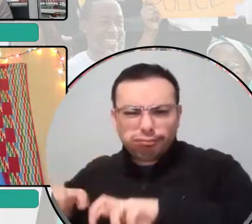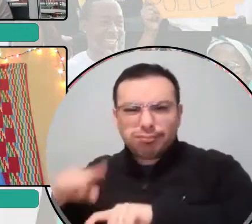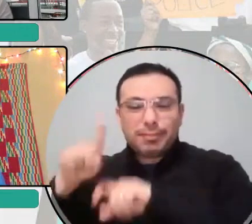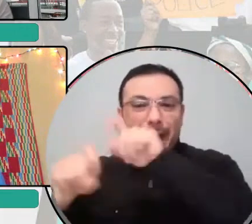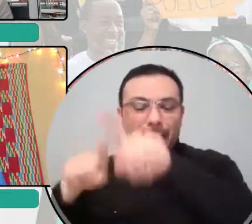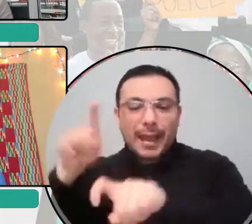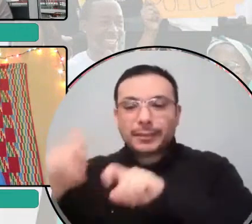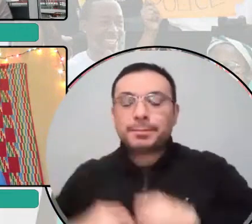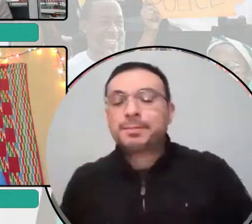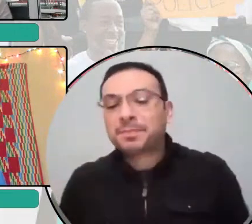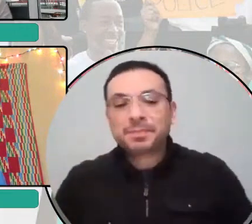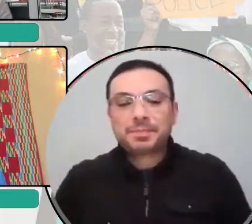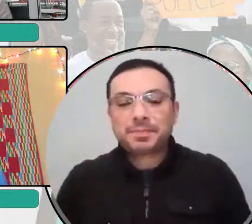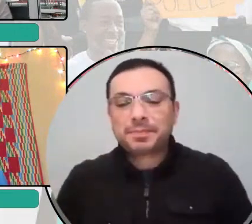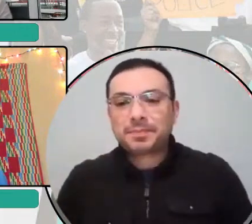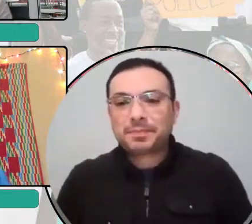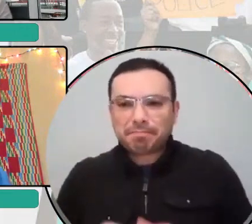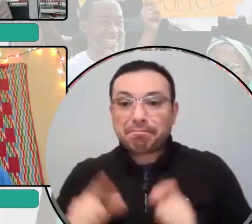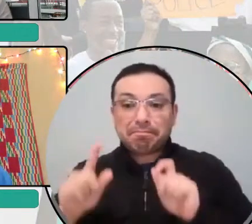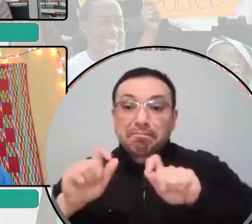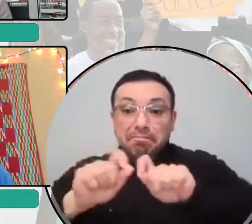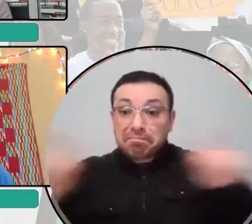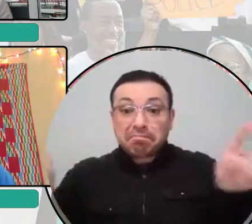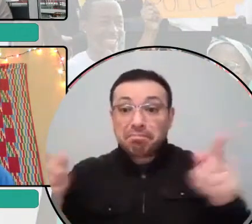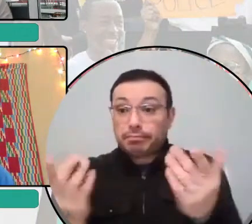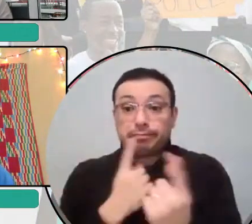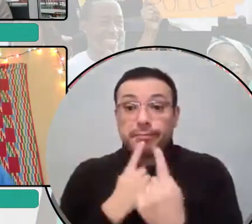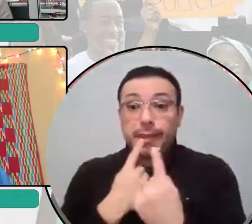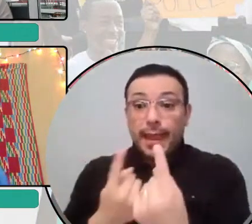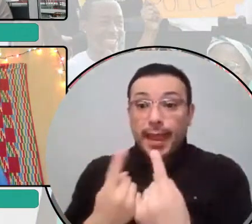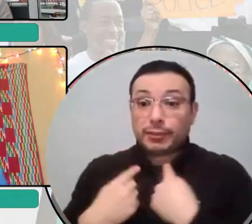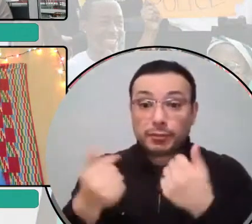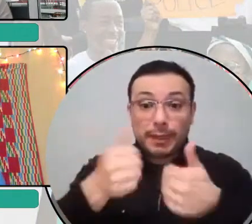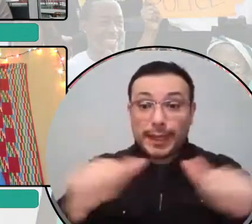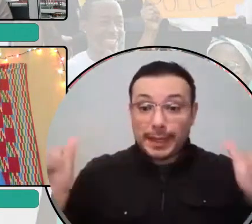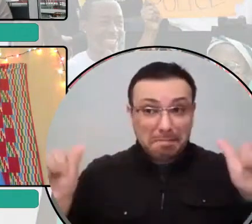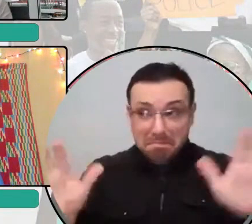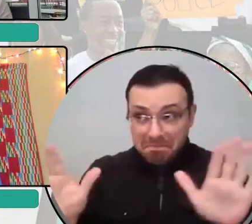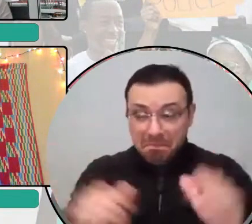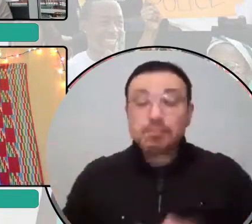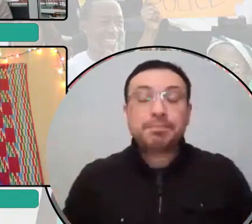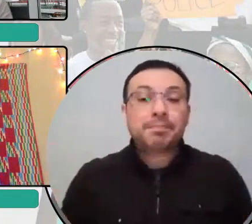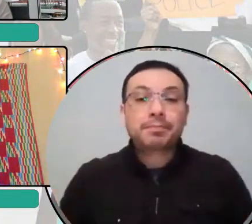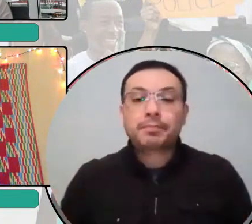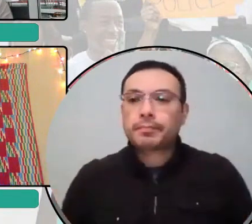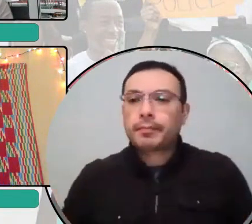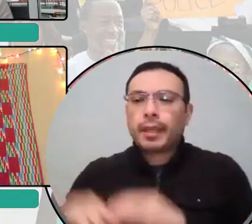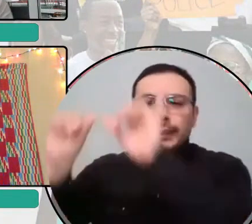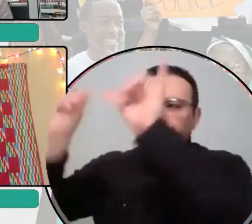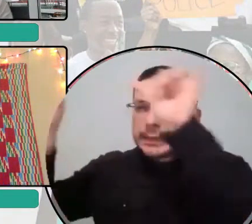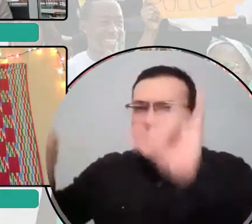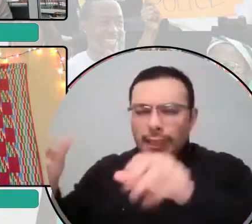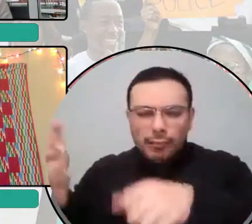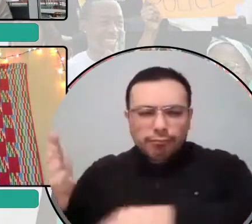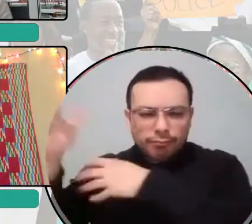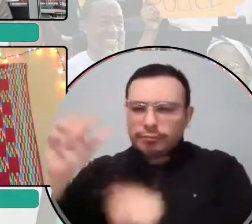this. How, why has abolition become such a popular,